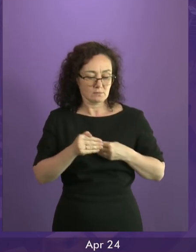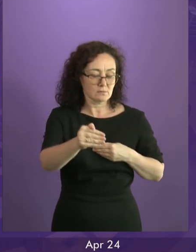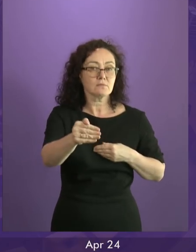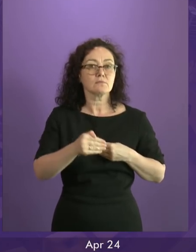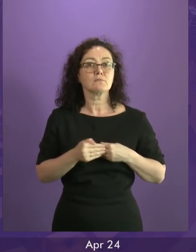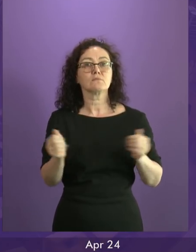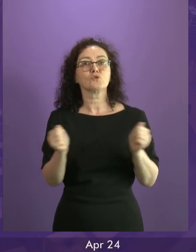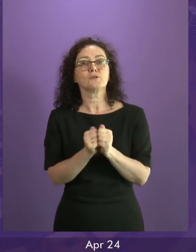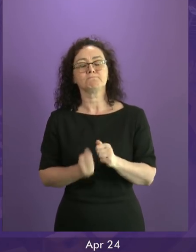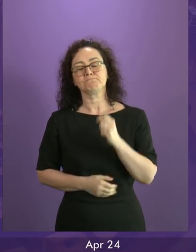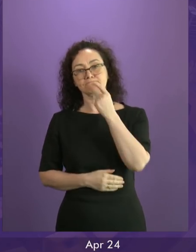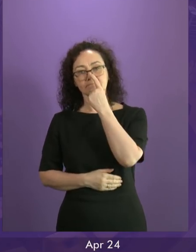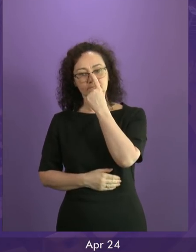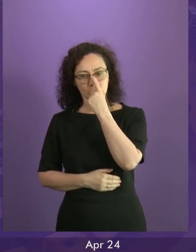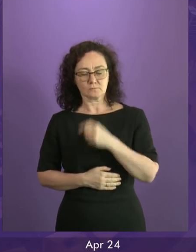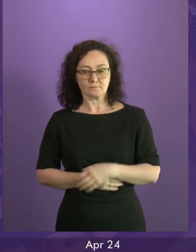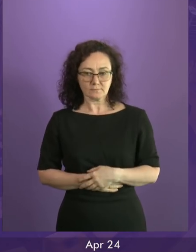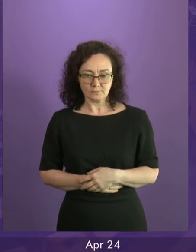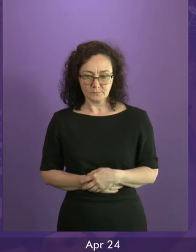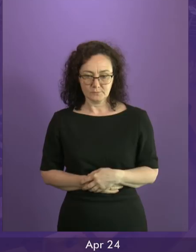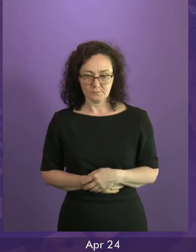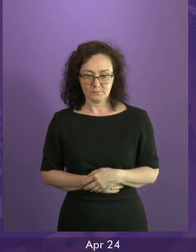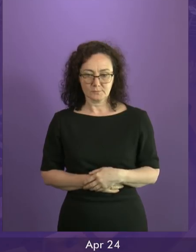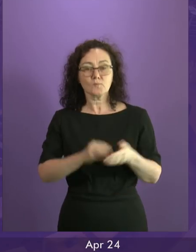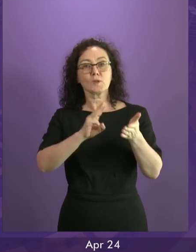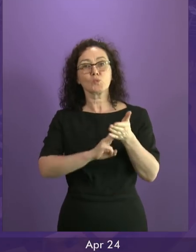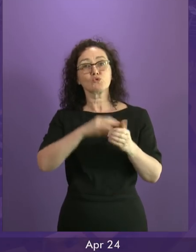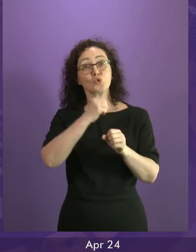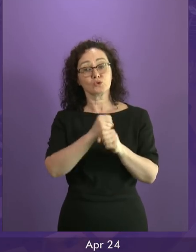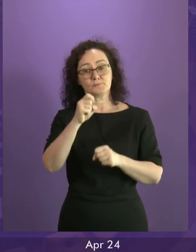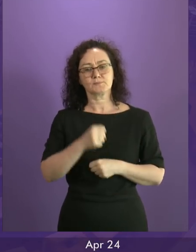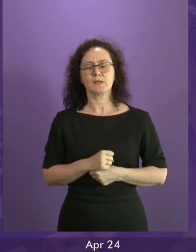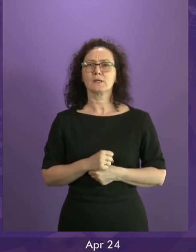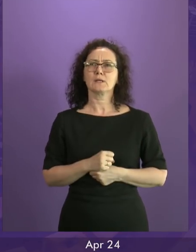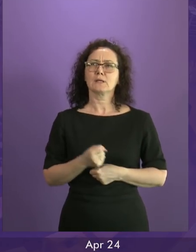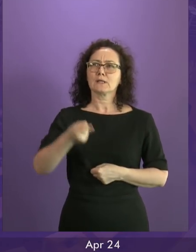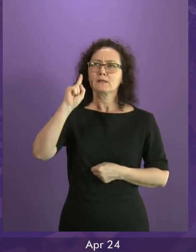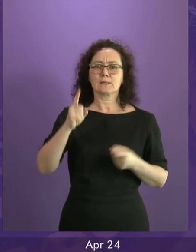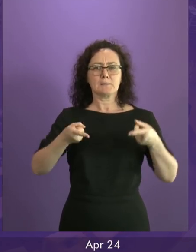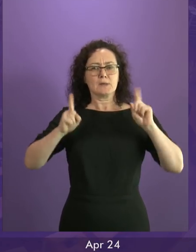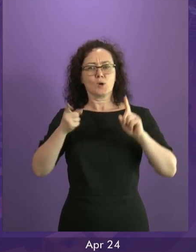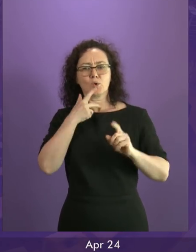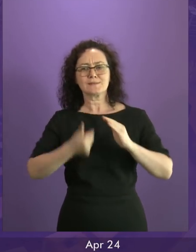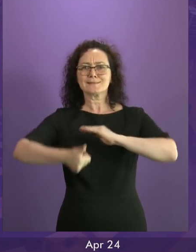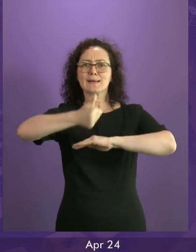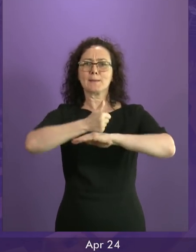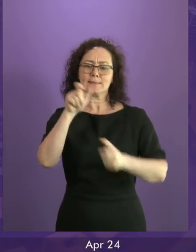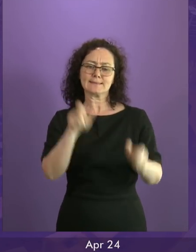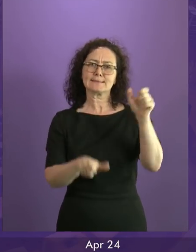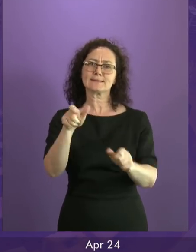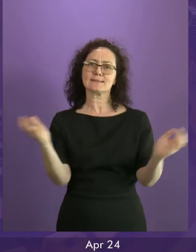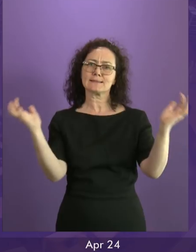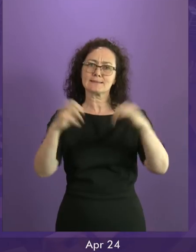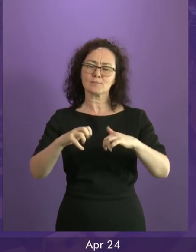by Sandra White. The First Minister wants to establish a citizens' assembly to help find